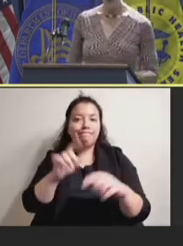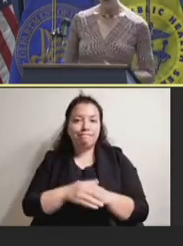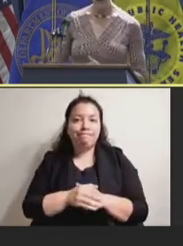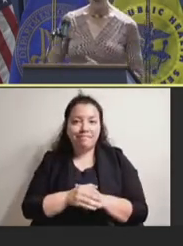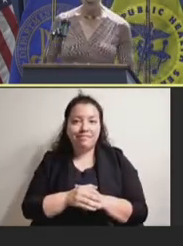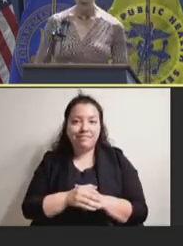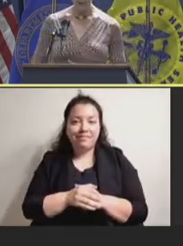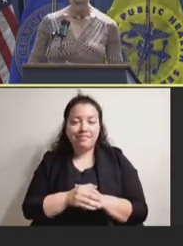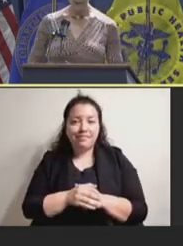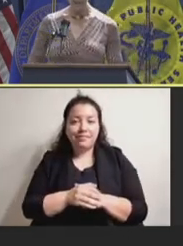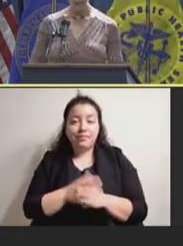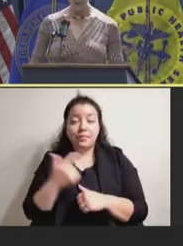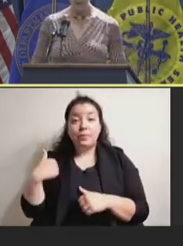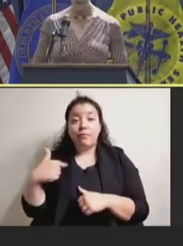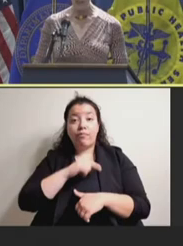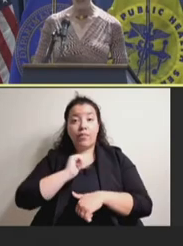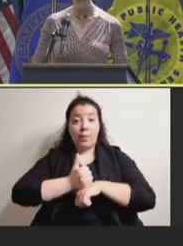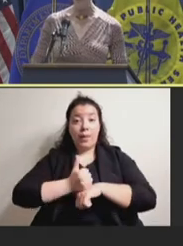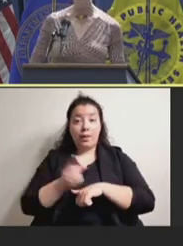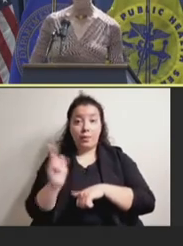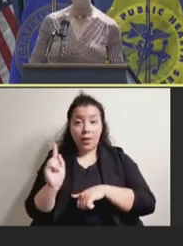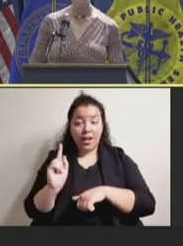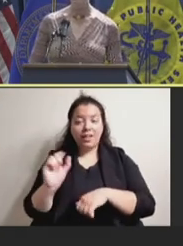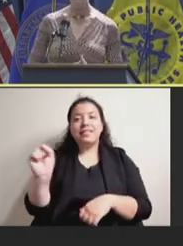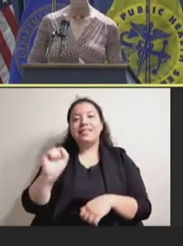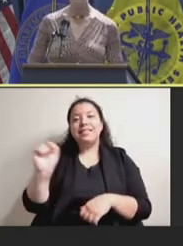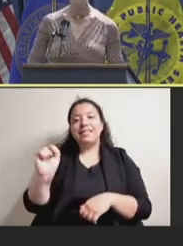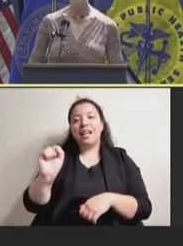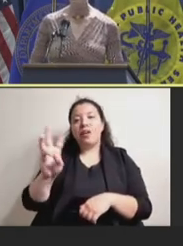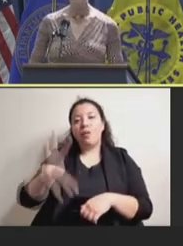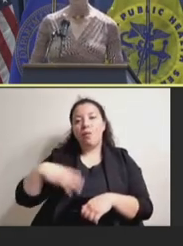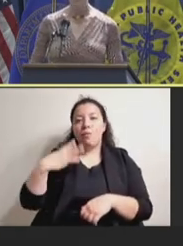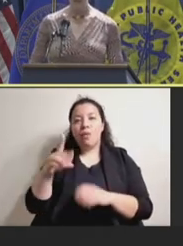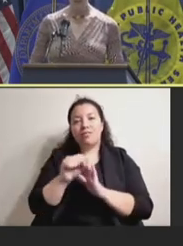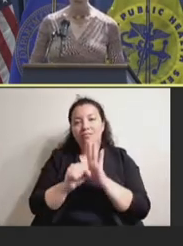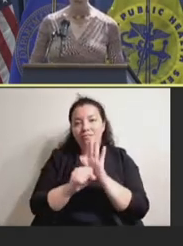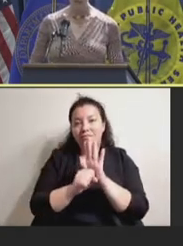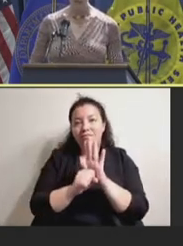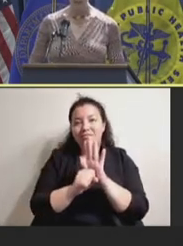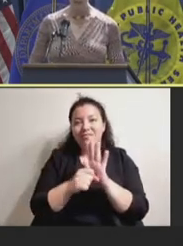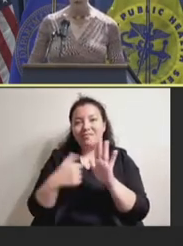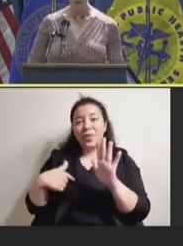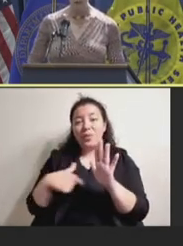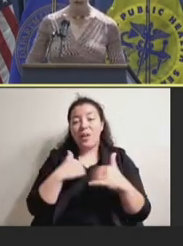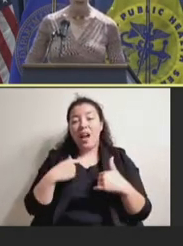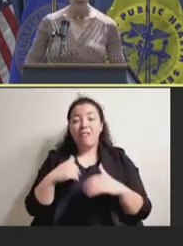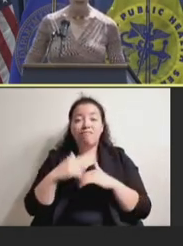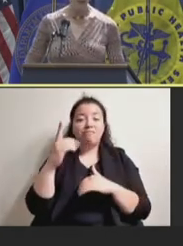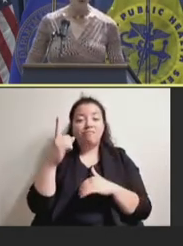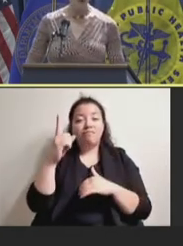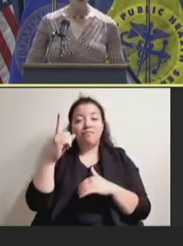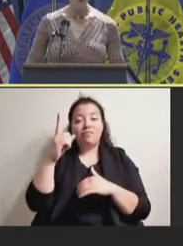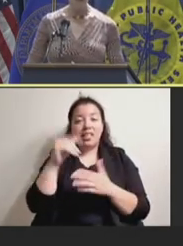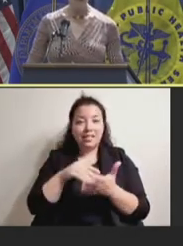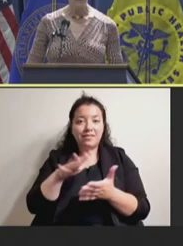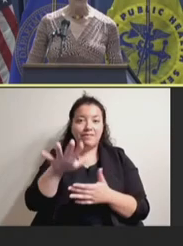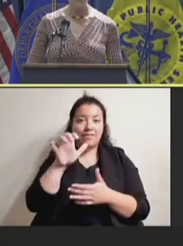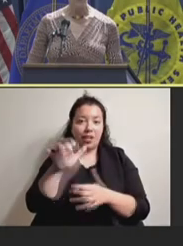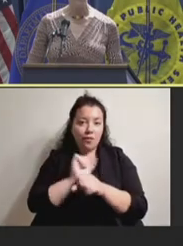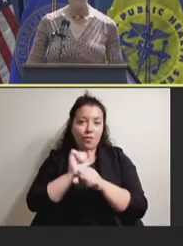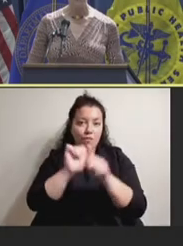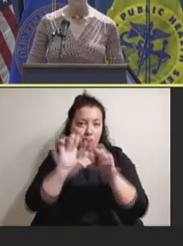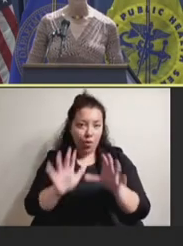We're headquartered in Seattle, Washington. And we're home to more than 1,500 employees worldwide who work